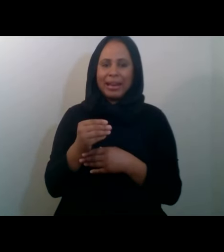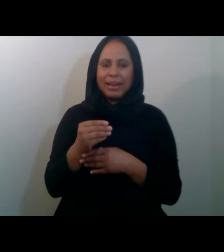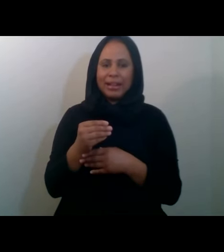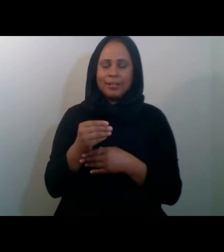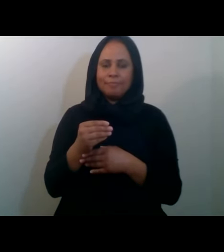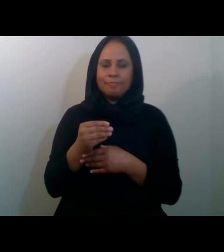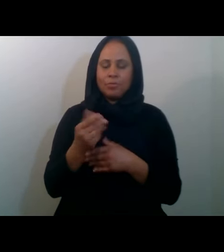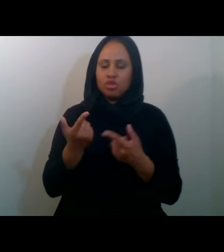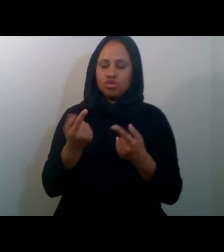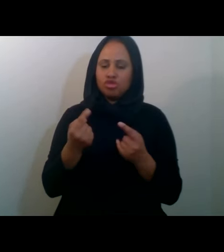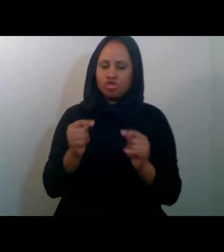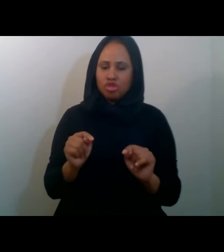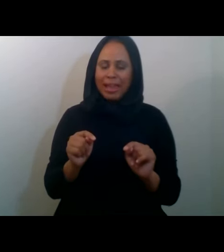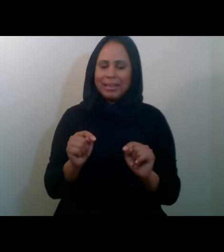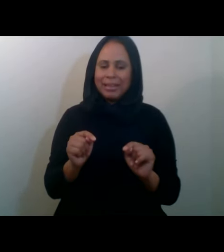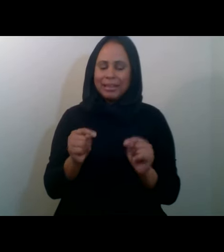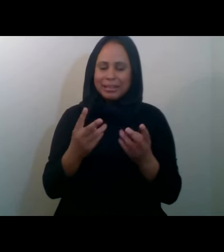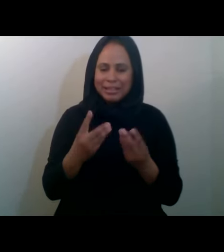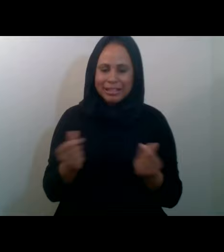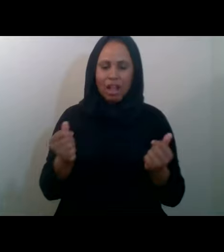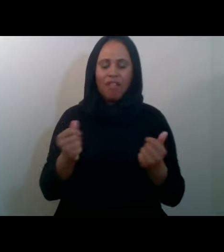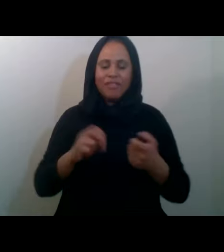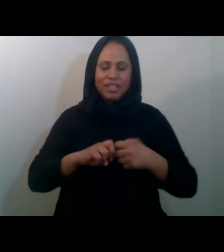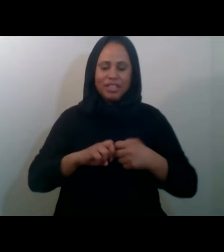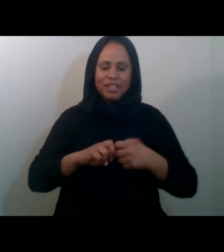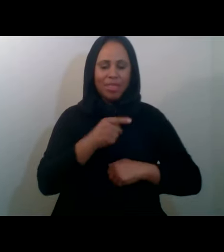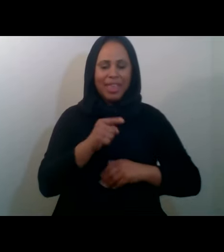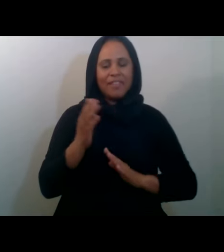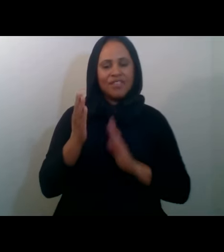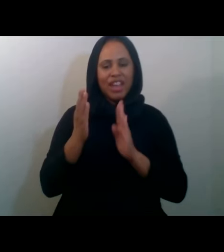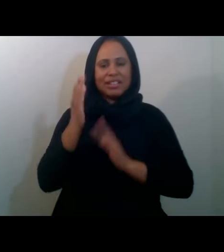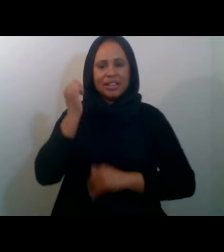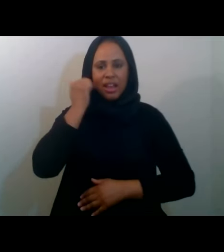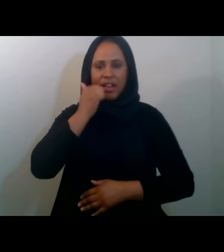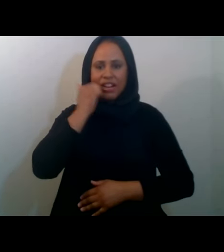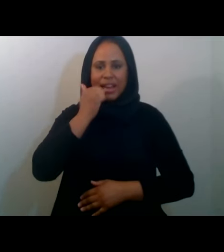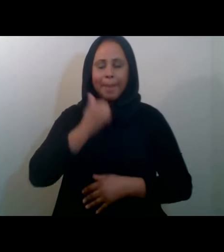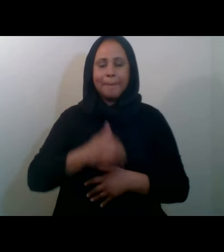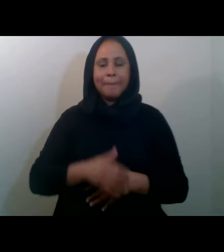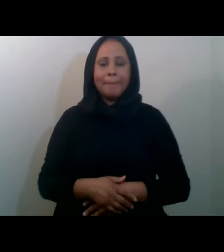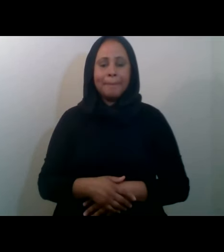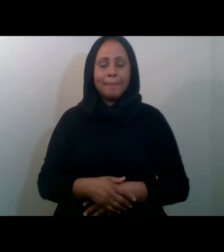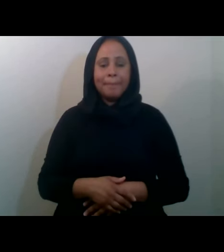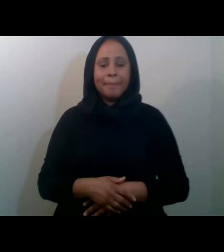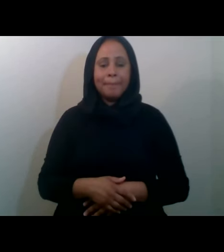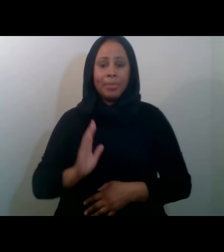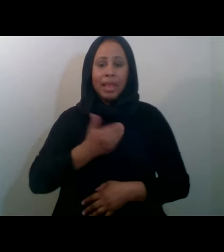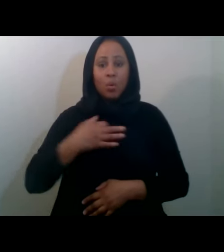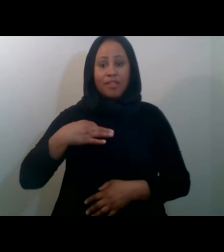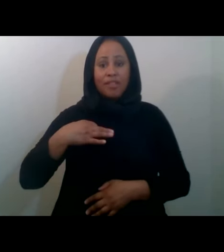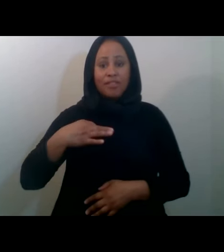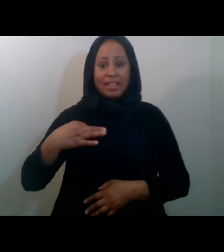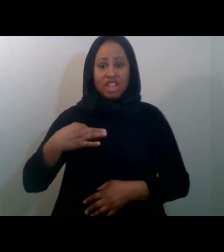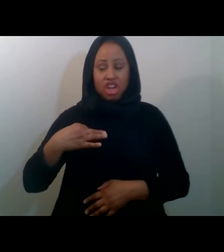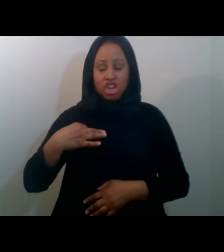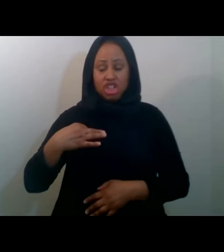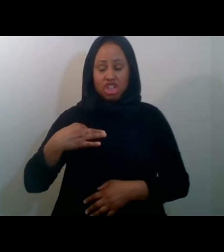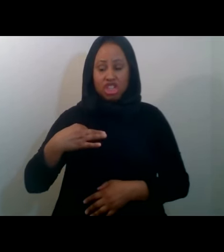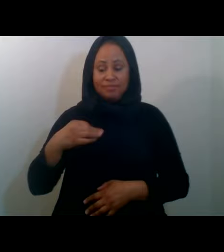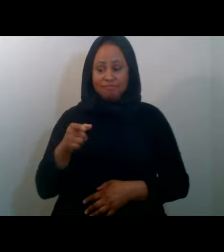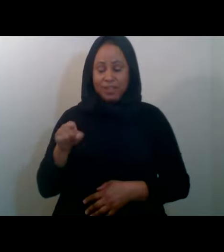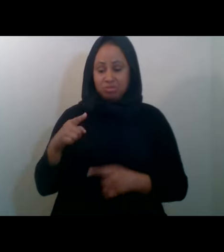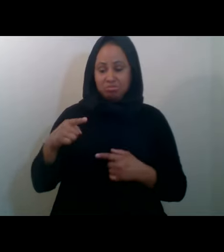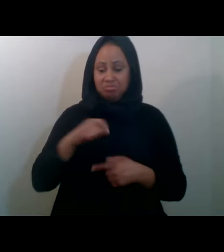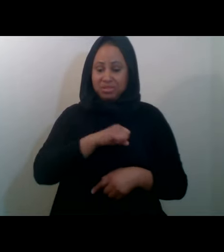tackling the issues that they were facing every day. Now, our volunteer staff has been amazing.